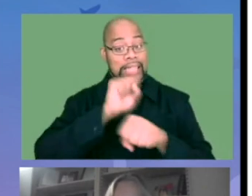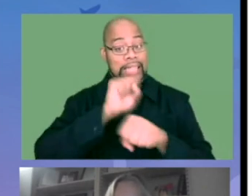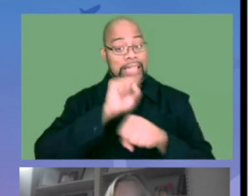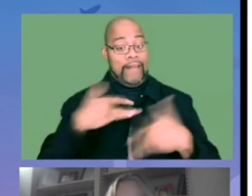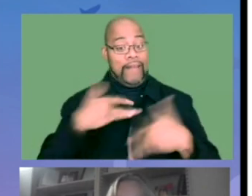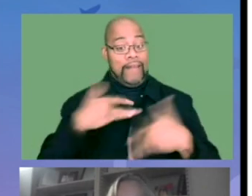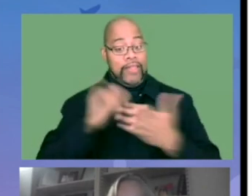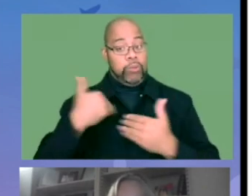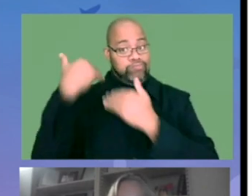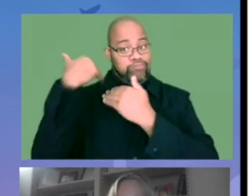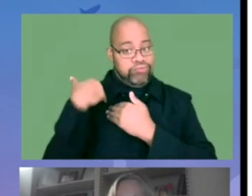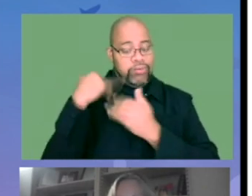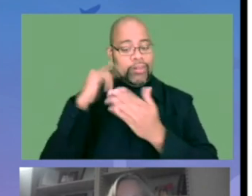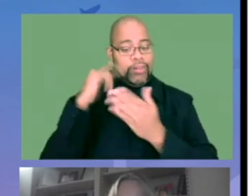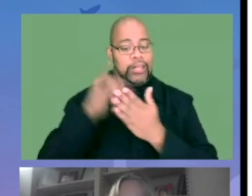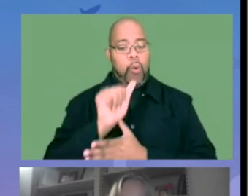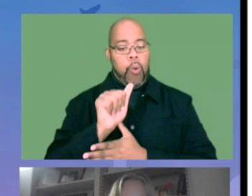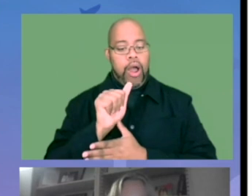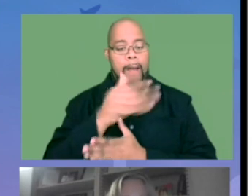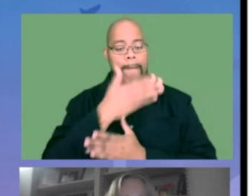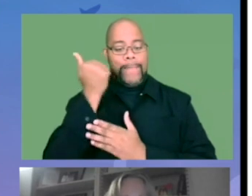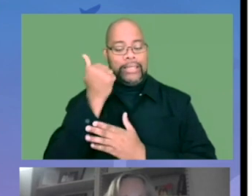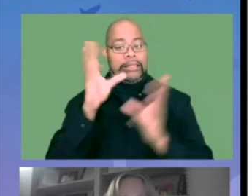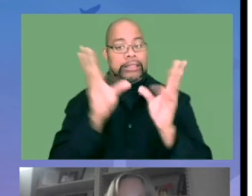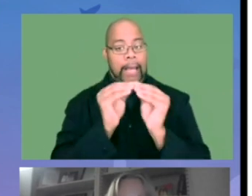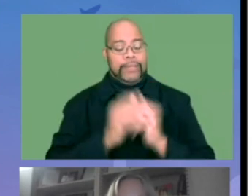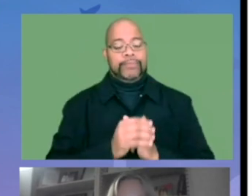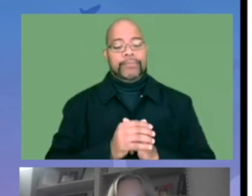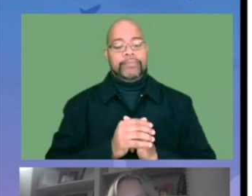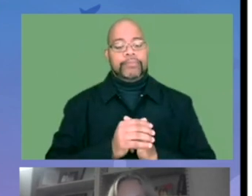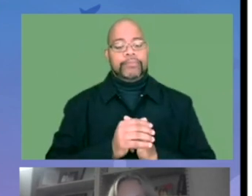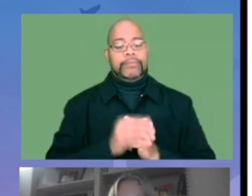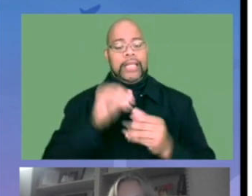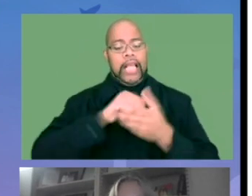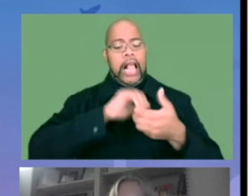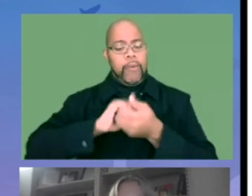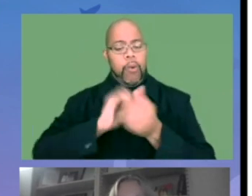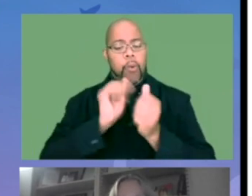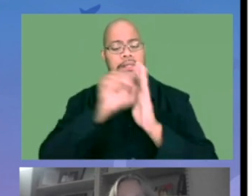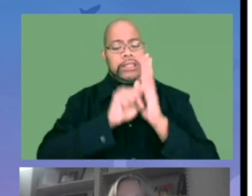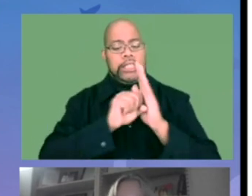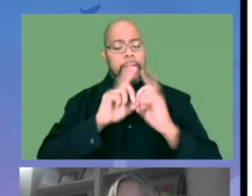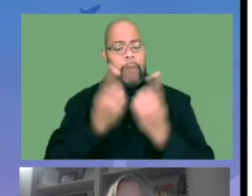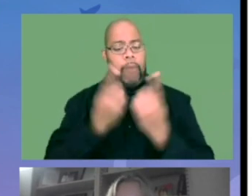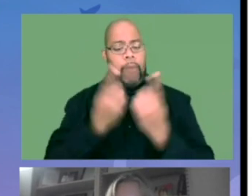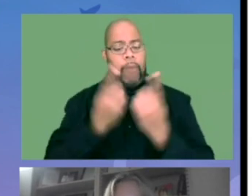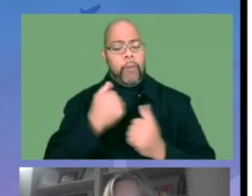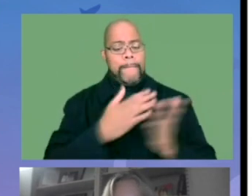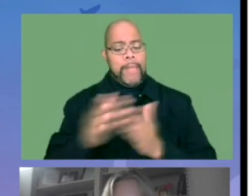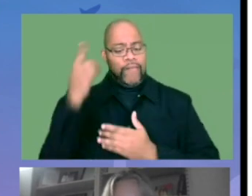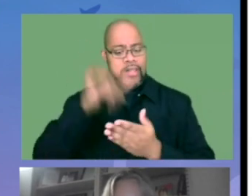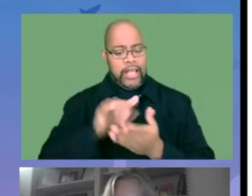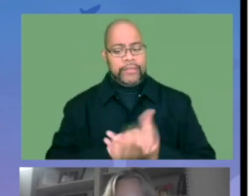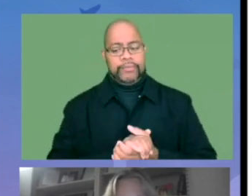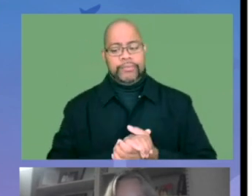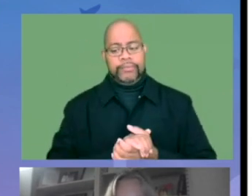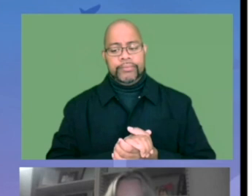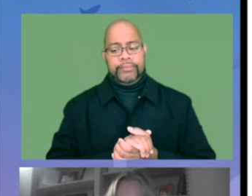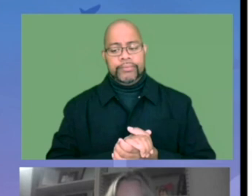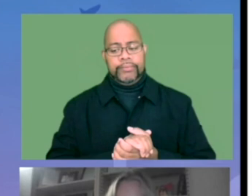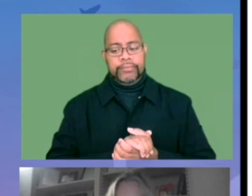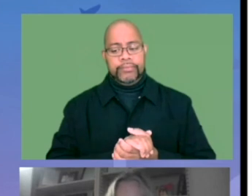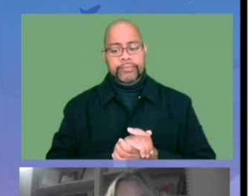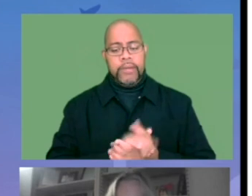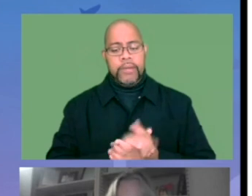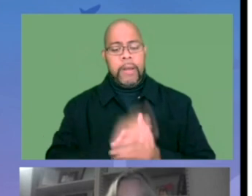and disseminate practical tools and promote knowledge acquisition and use of evidence-based practices in schools. We are also conducting ongoing evaluation